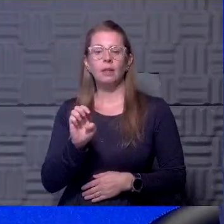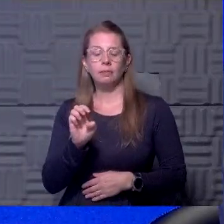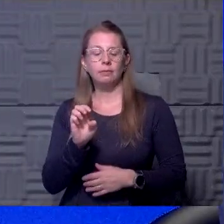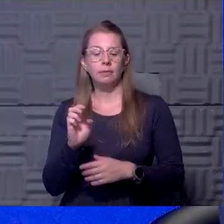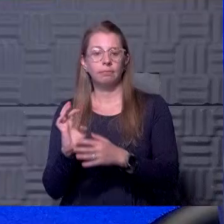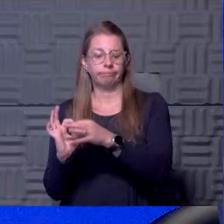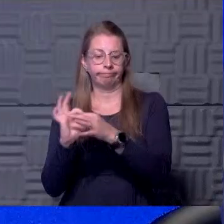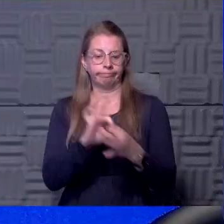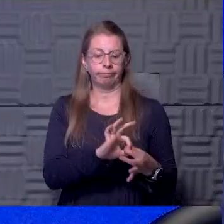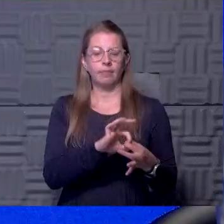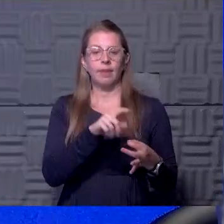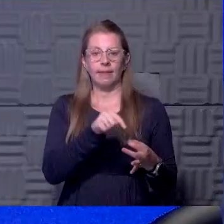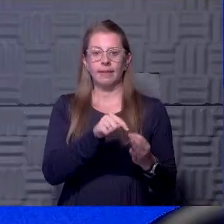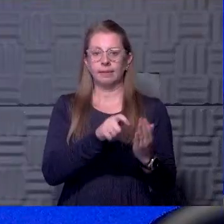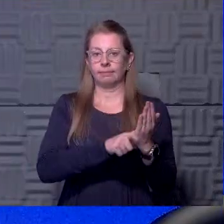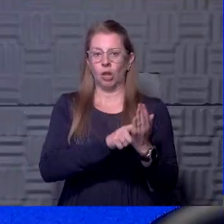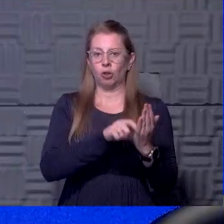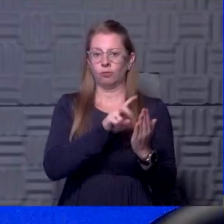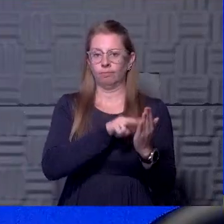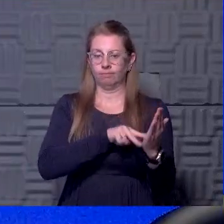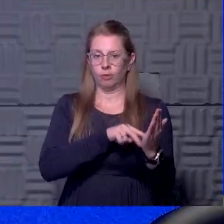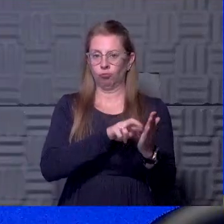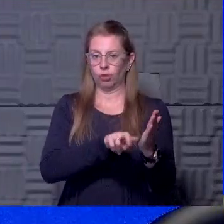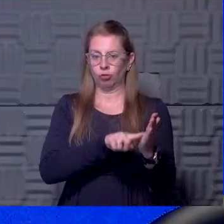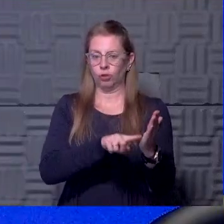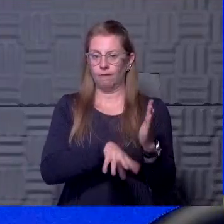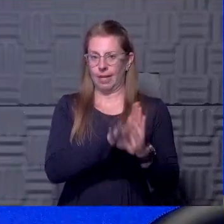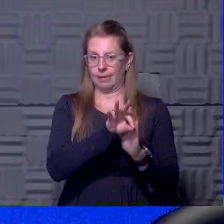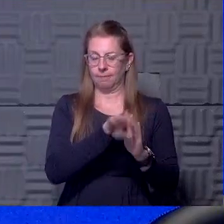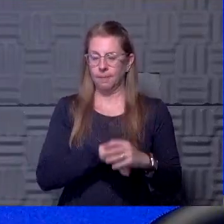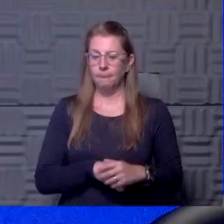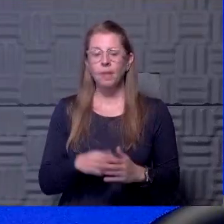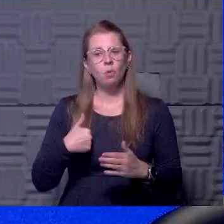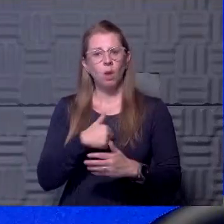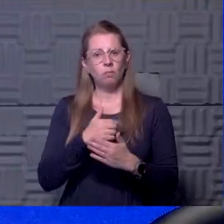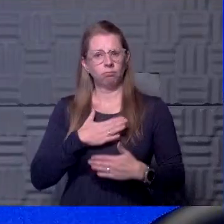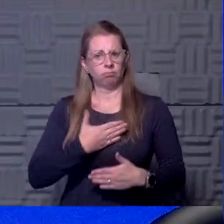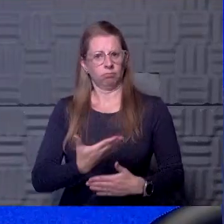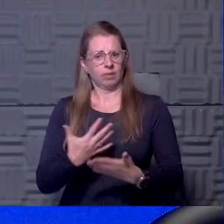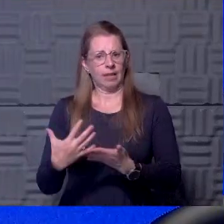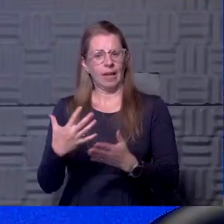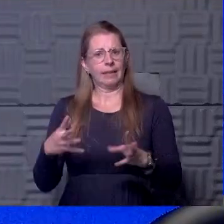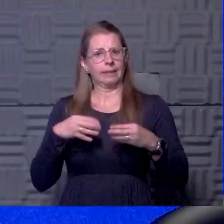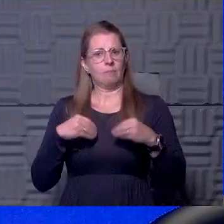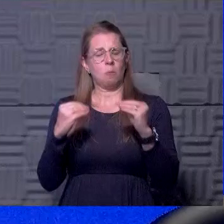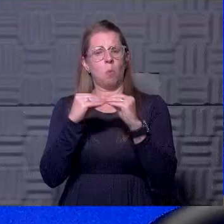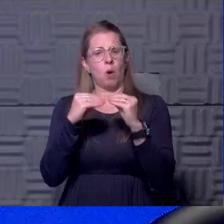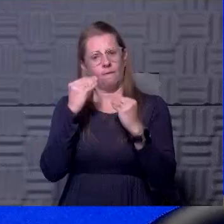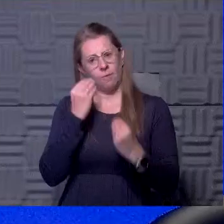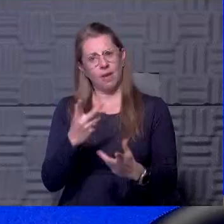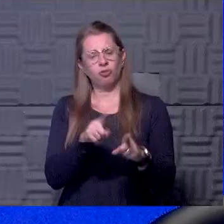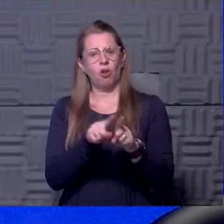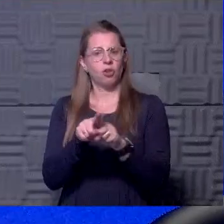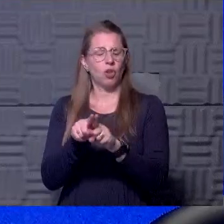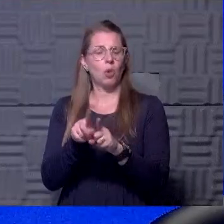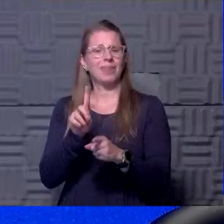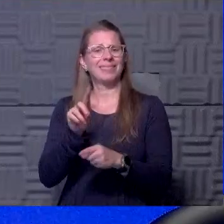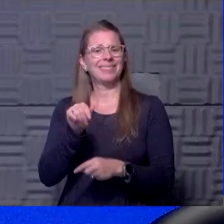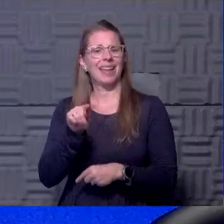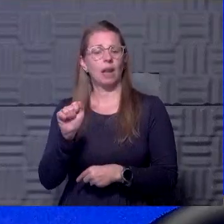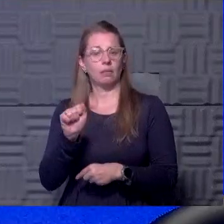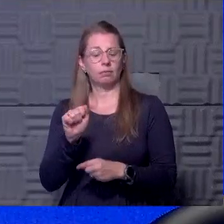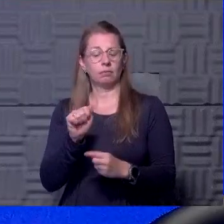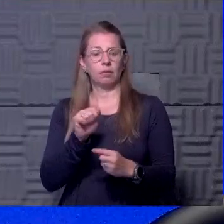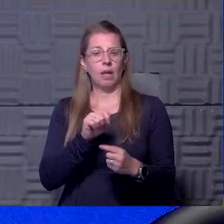Certainly we are always ready and willing to accept more, um, information and data. But again, those are the best peer reviewed articles. Um,